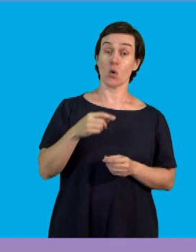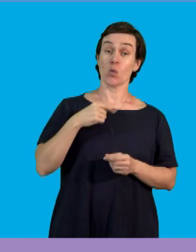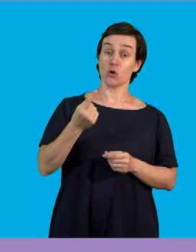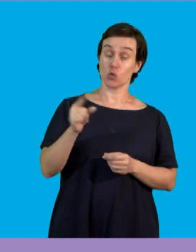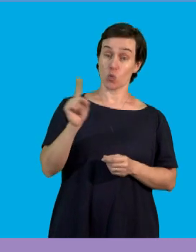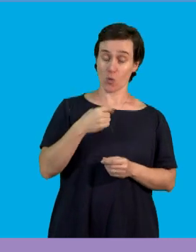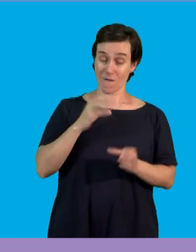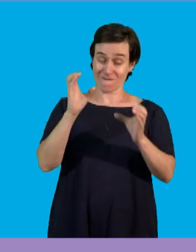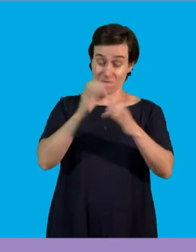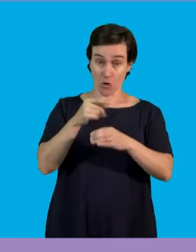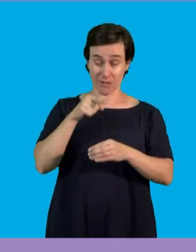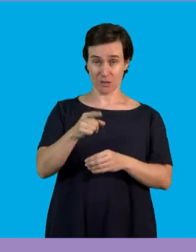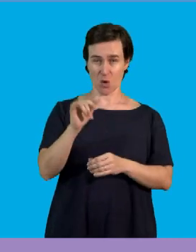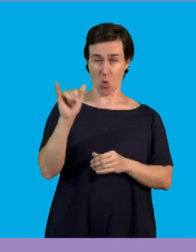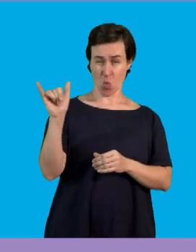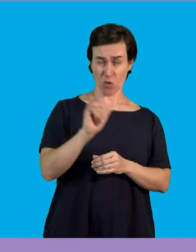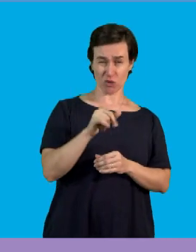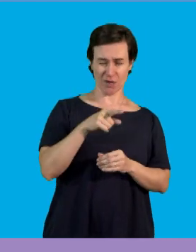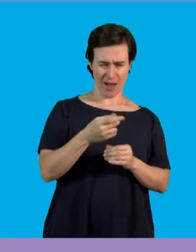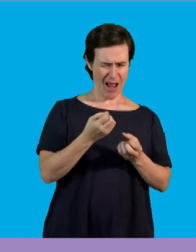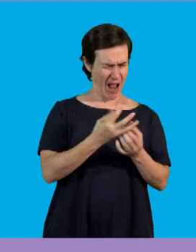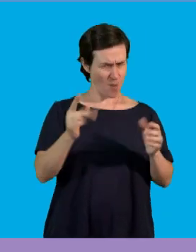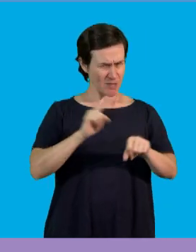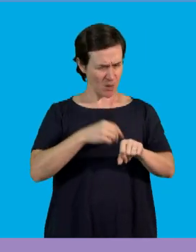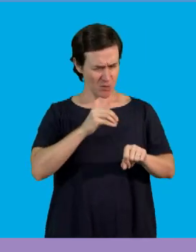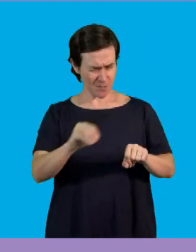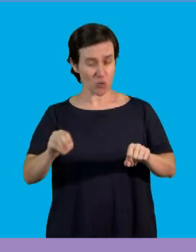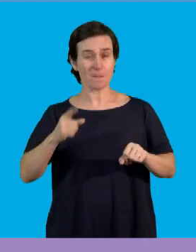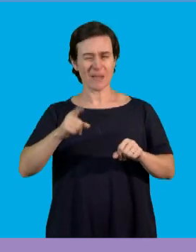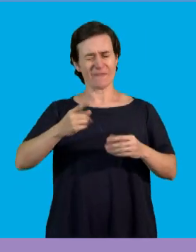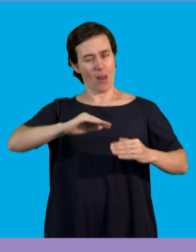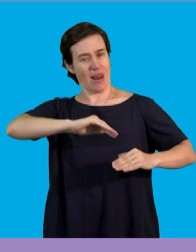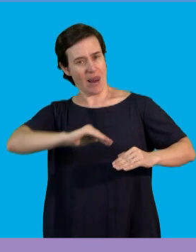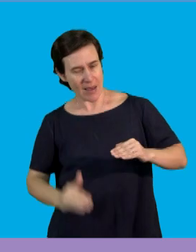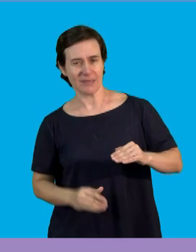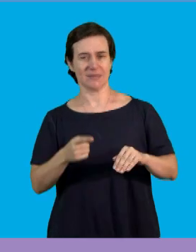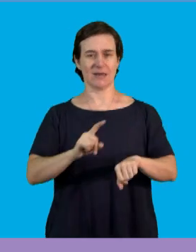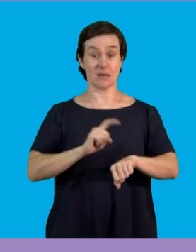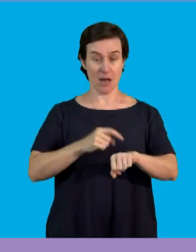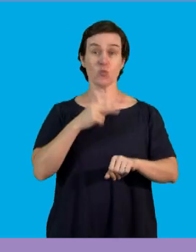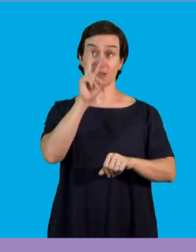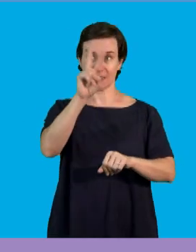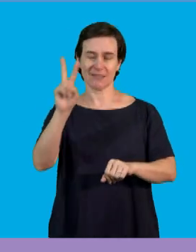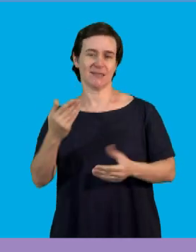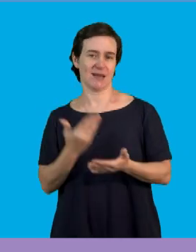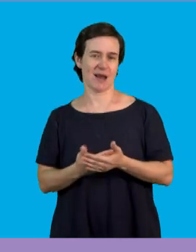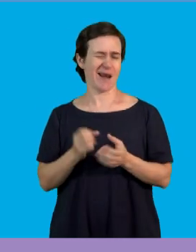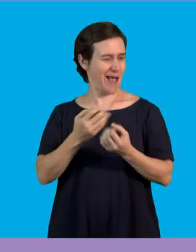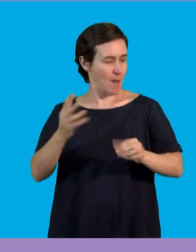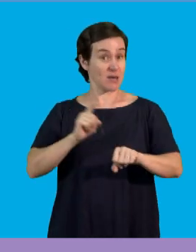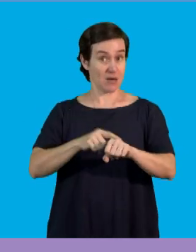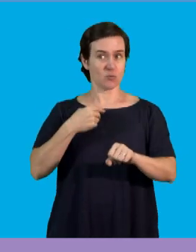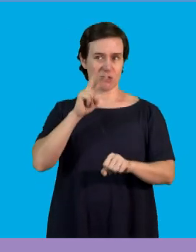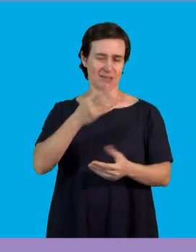we are going to focus on the lowest frequency. Right? So we are going to take the common ones but make sure we take